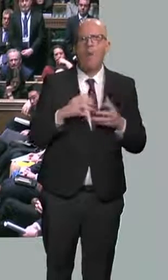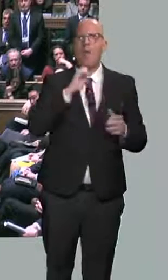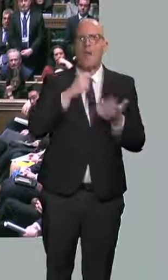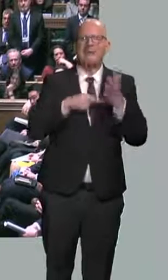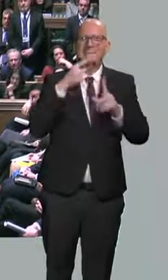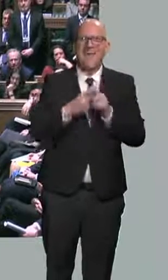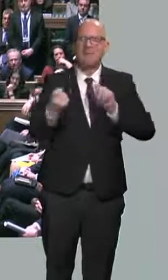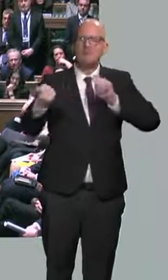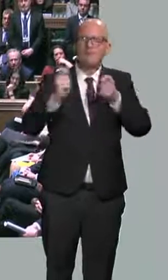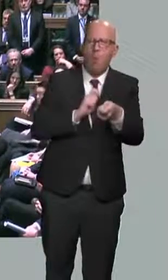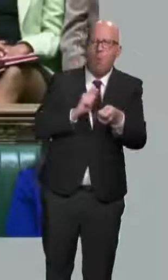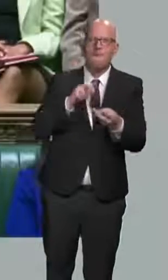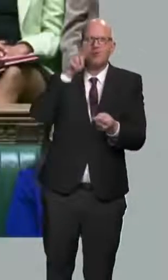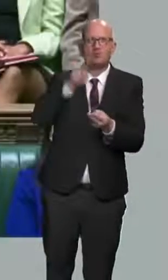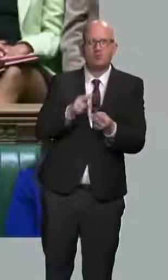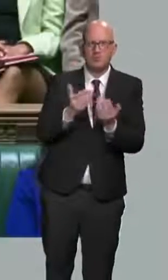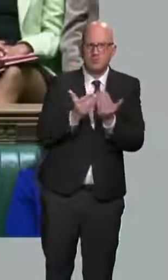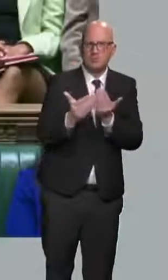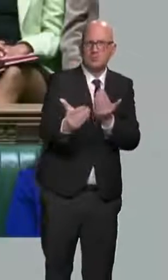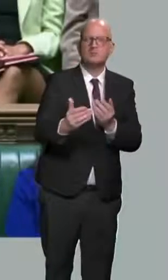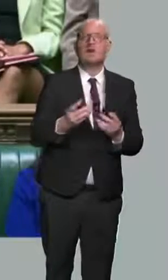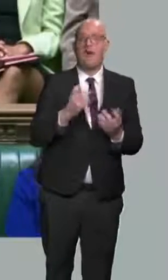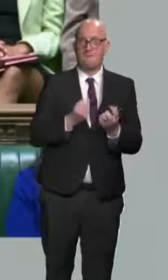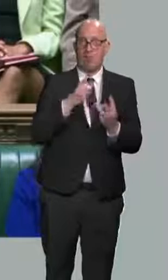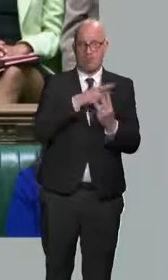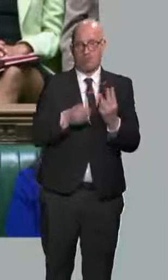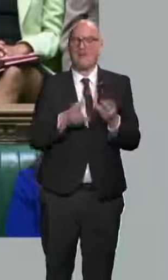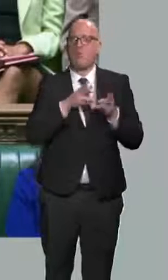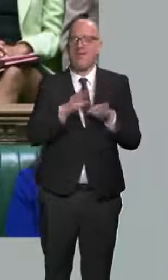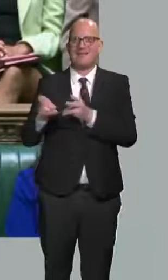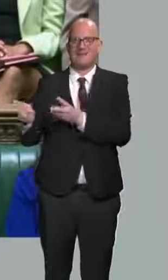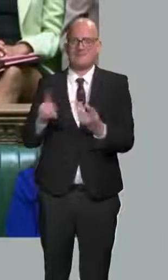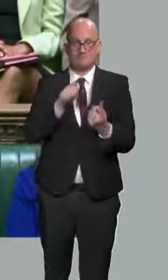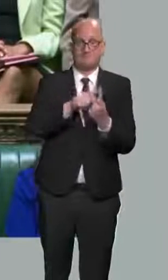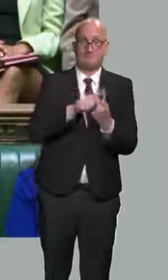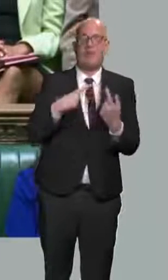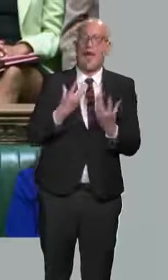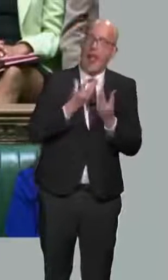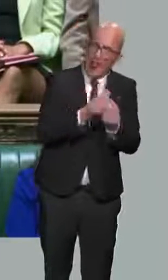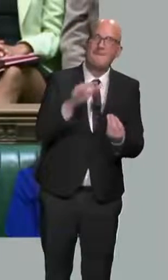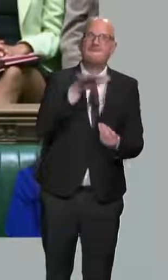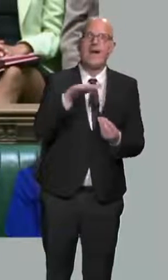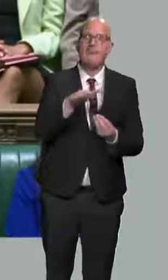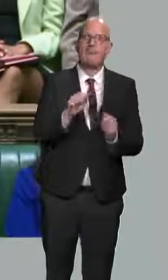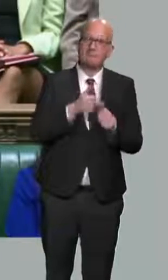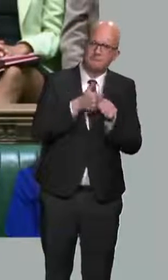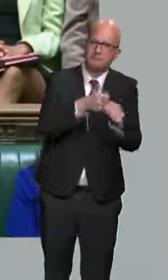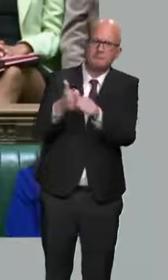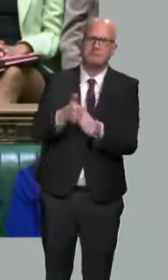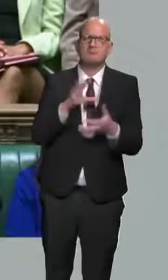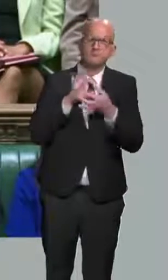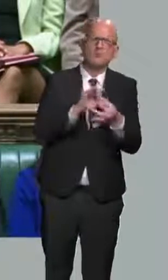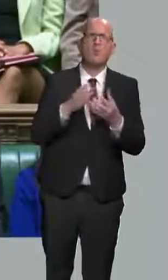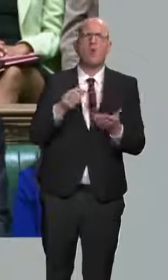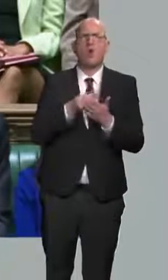in three ways. First, we will help families with the cost of living. Second, we will create the